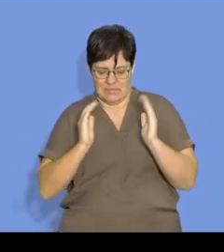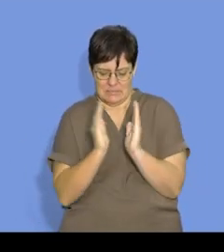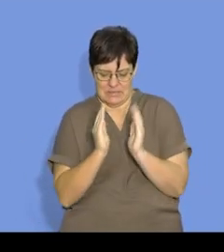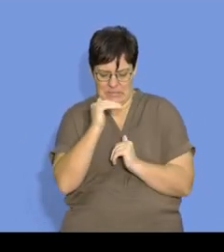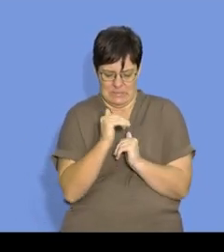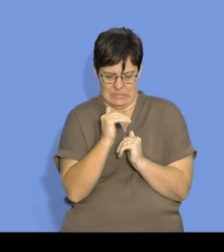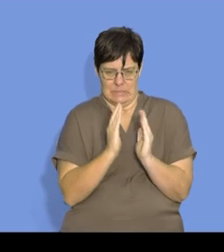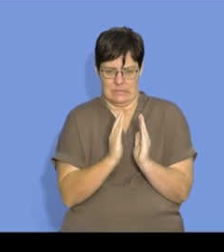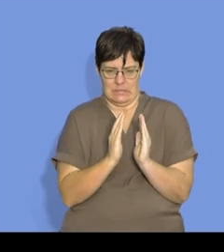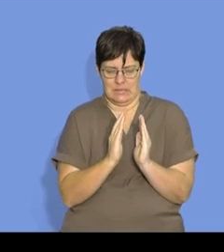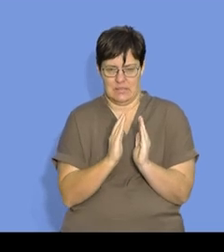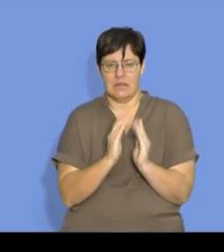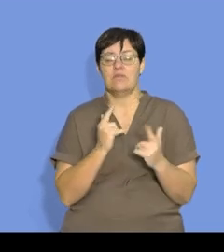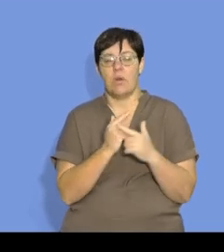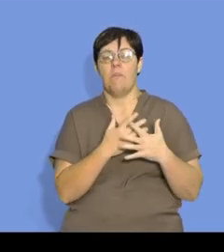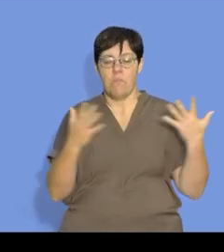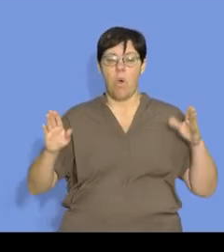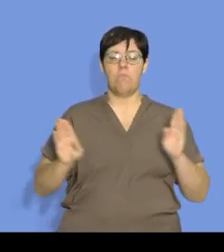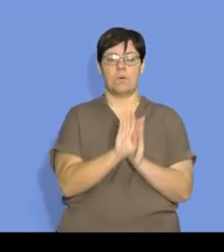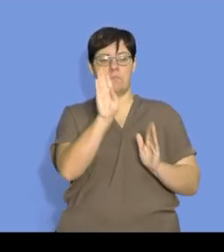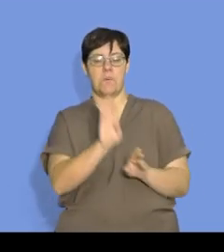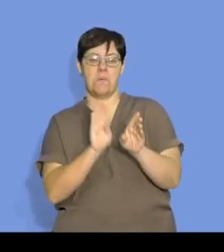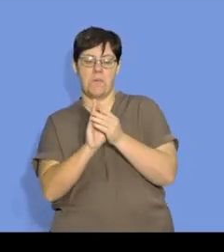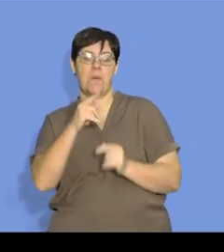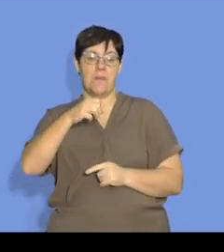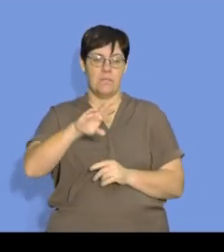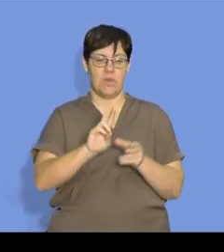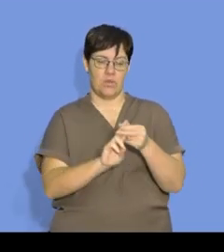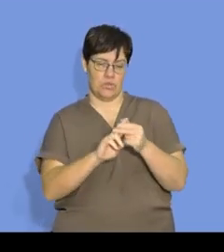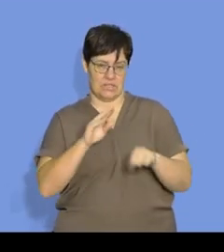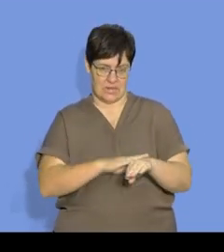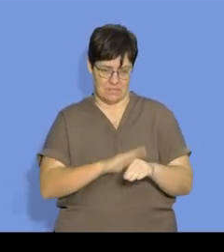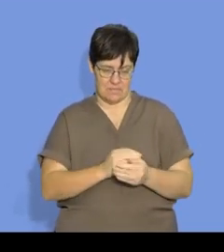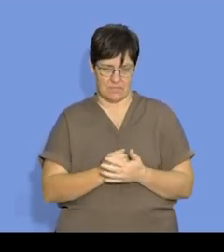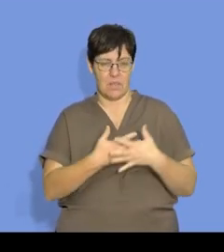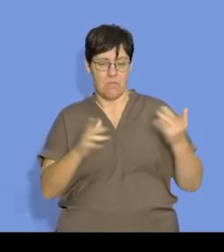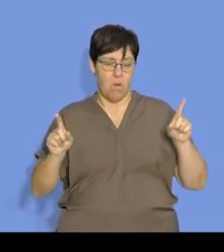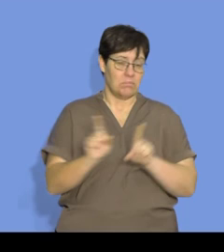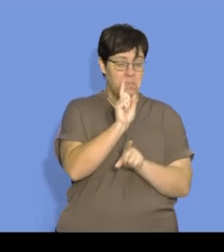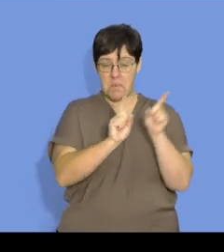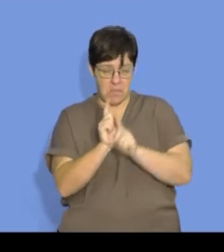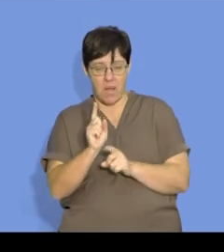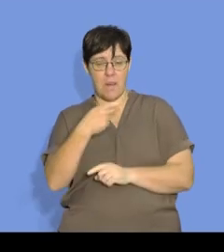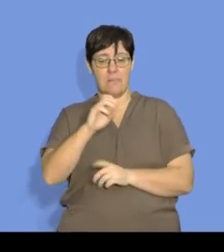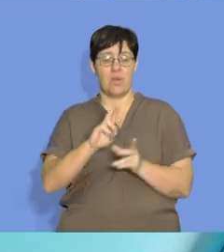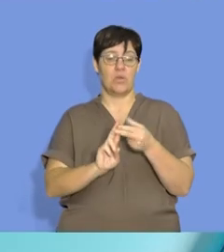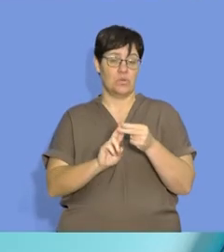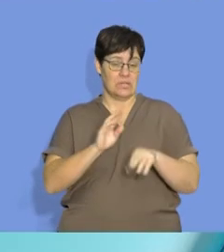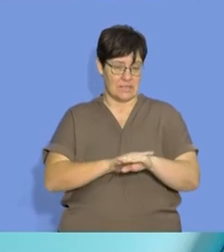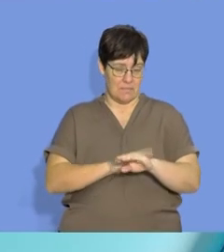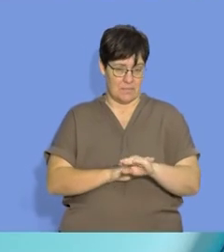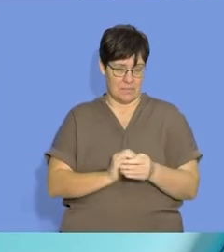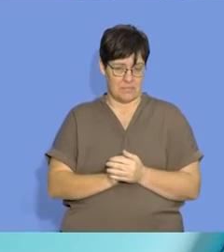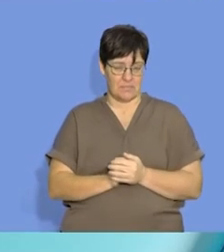that small space. So, we have more collisions per unit time, and if there's more collisions per